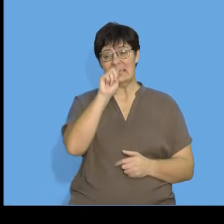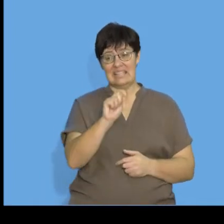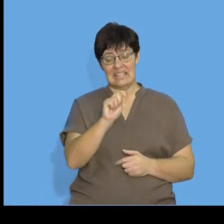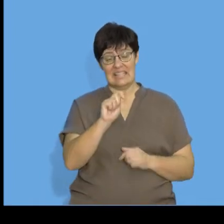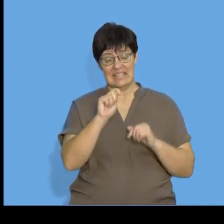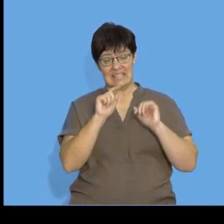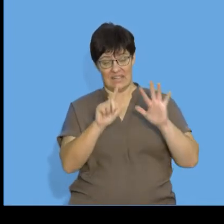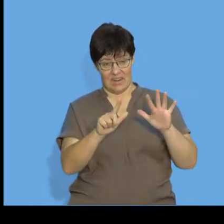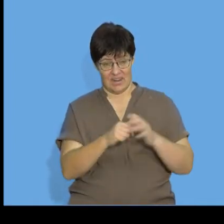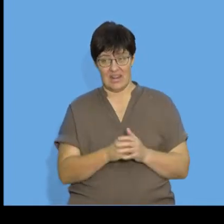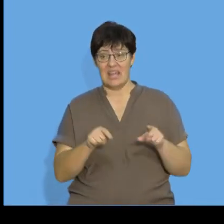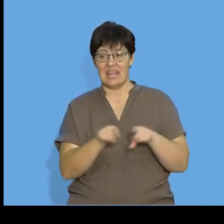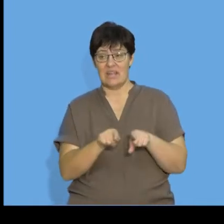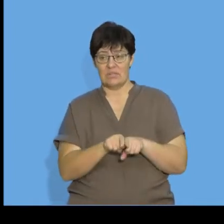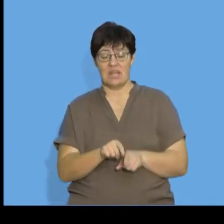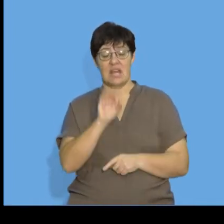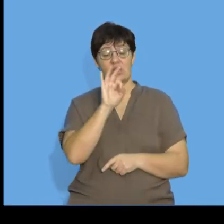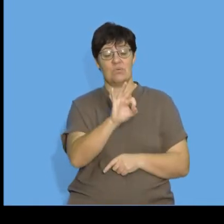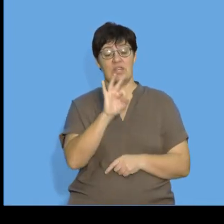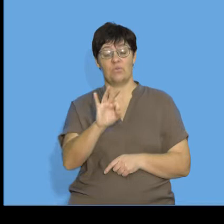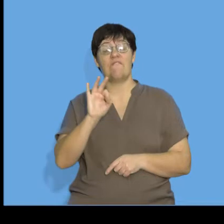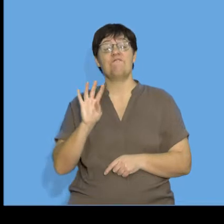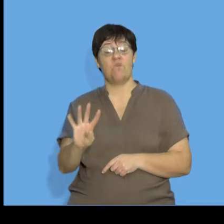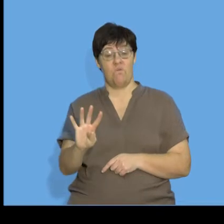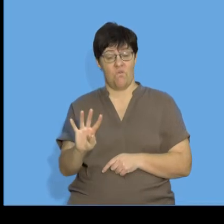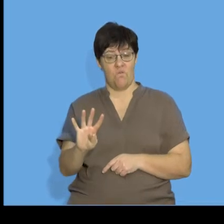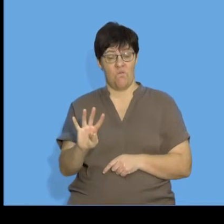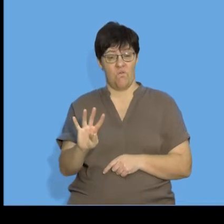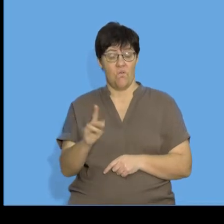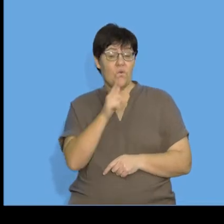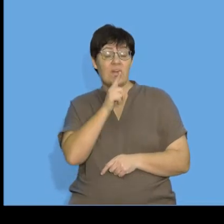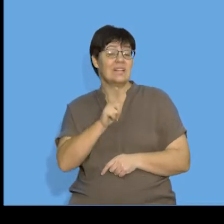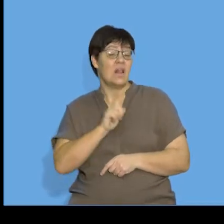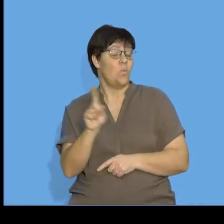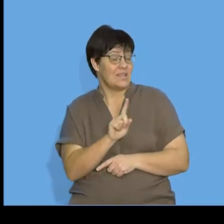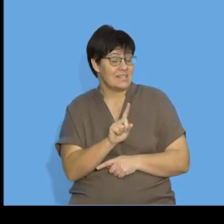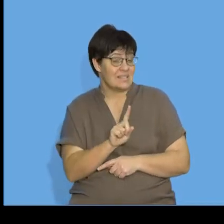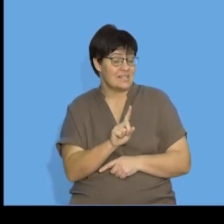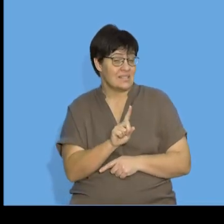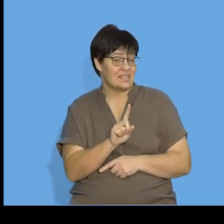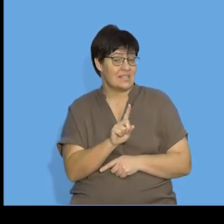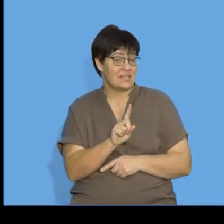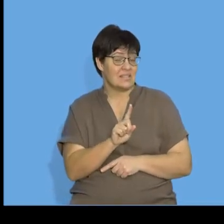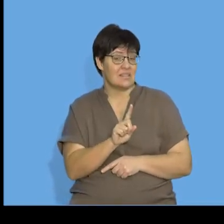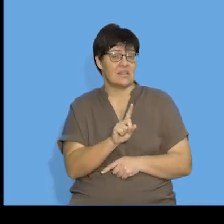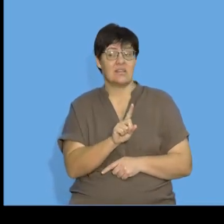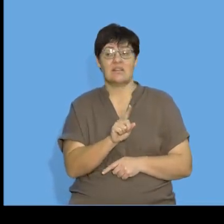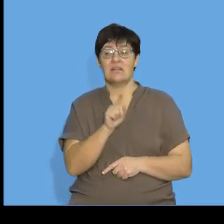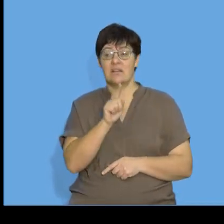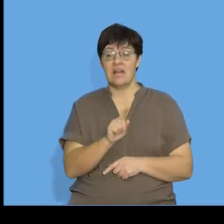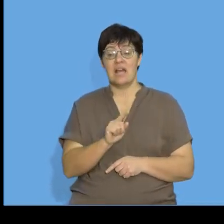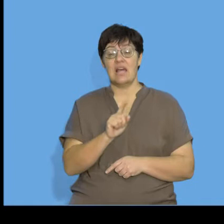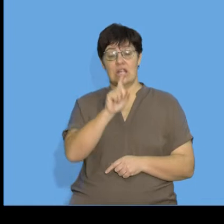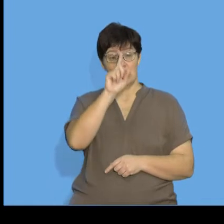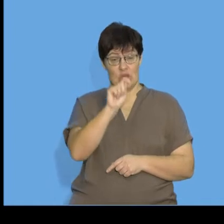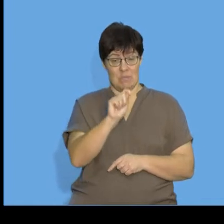T7 is equal to 334 tells us that the value of the